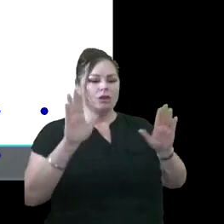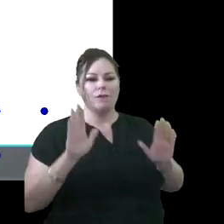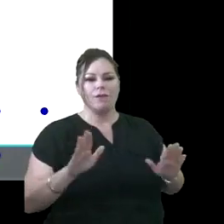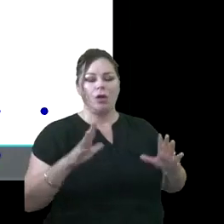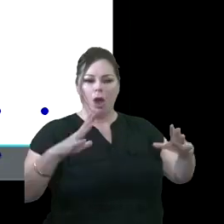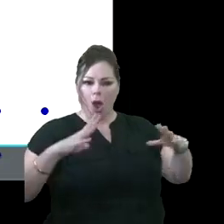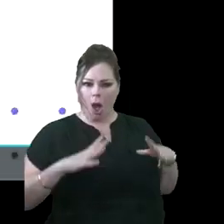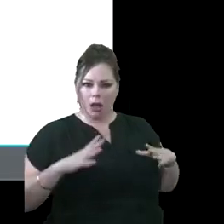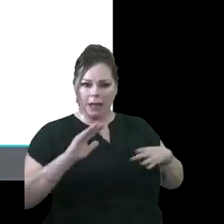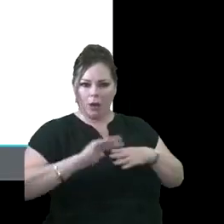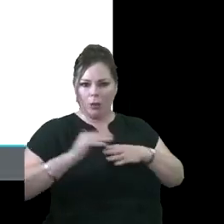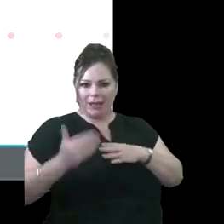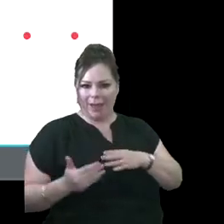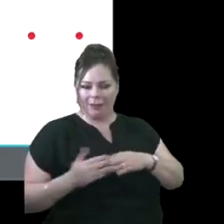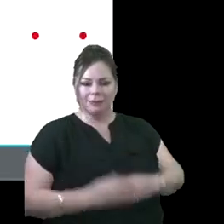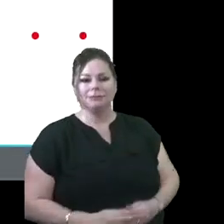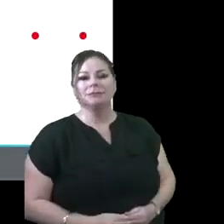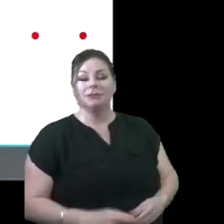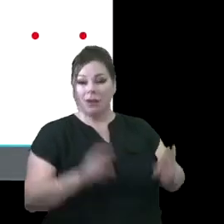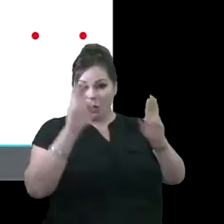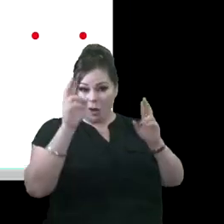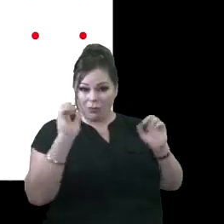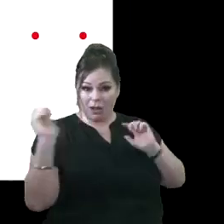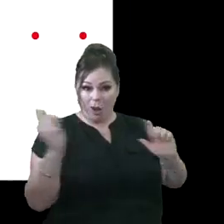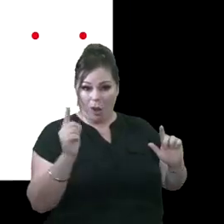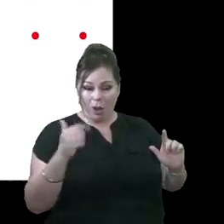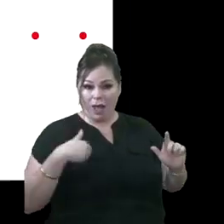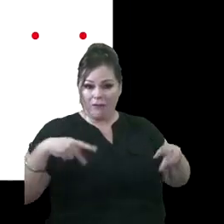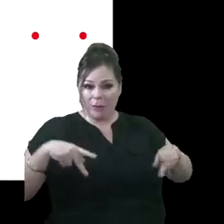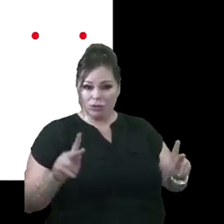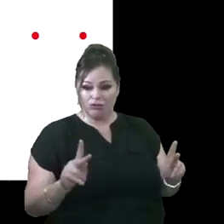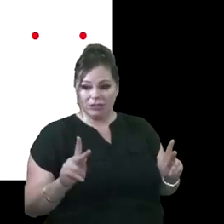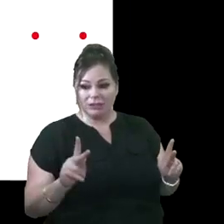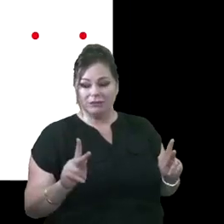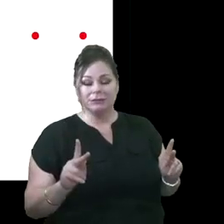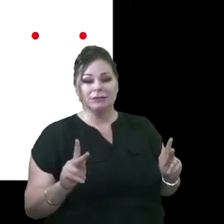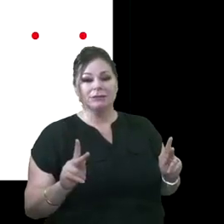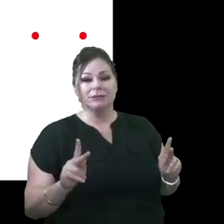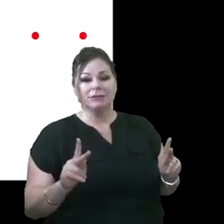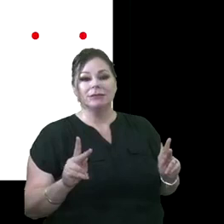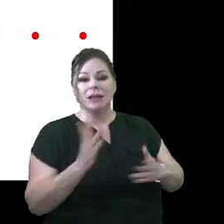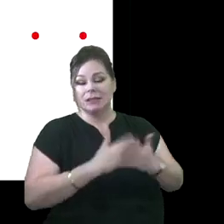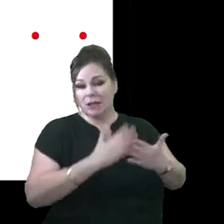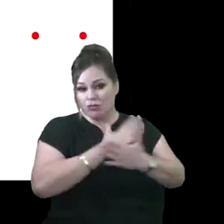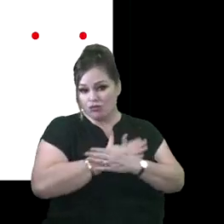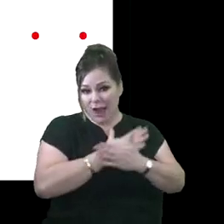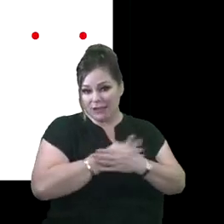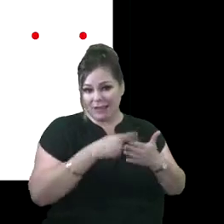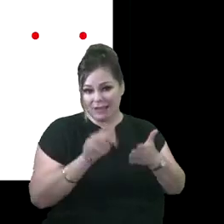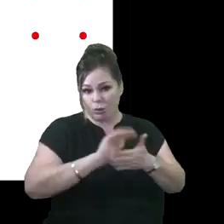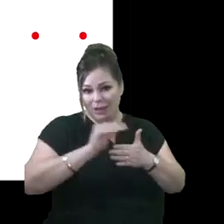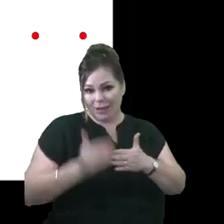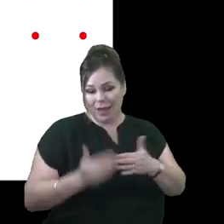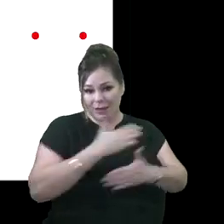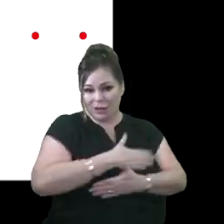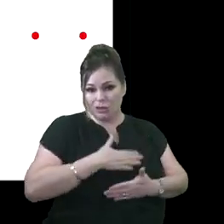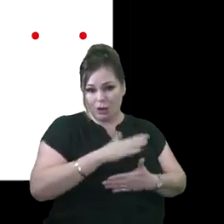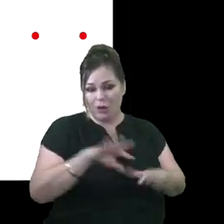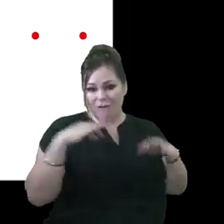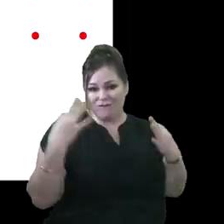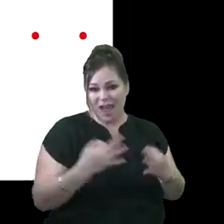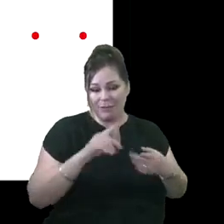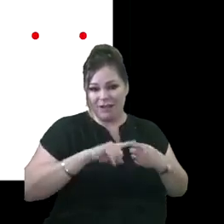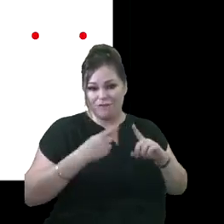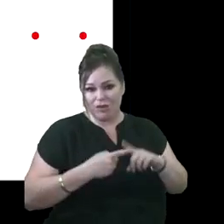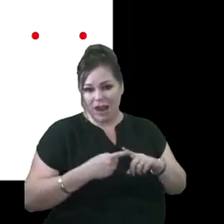holiday weekend, so hopefully everyone gets an opportunity to get some rest this weekend and enjoy your family